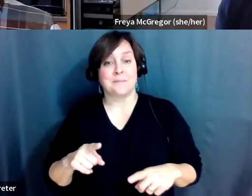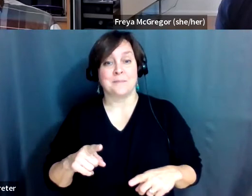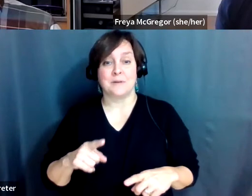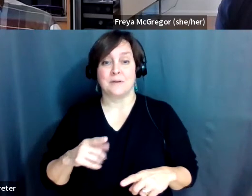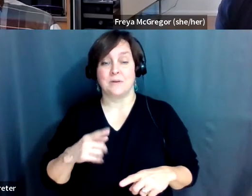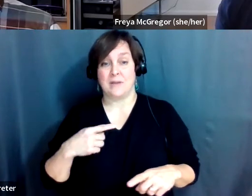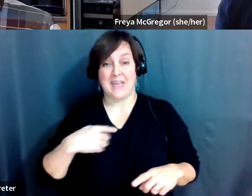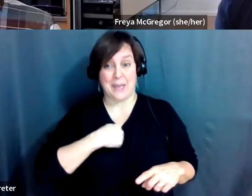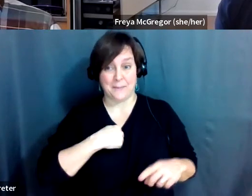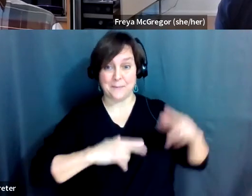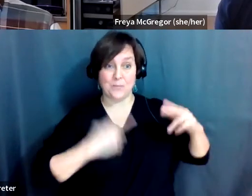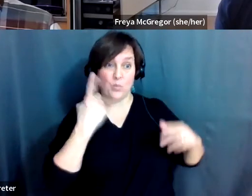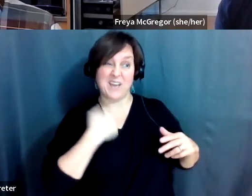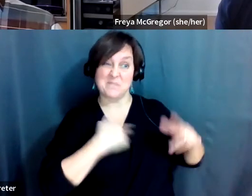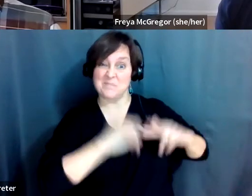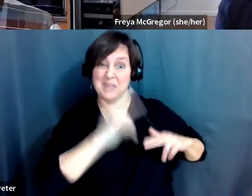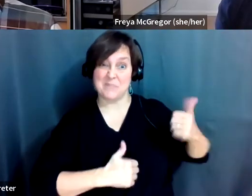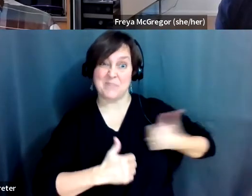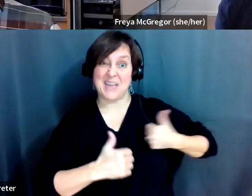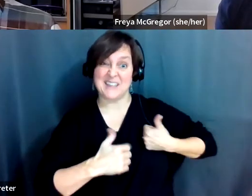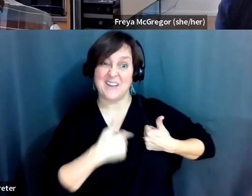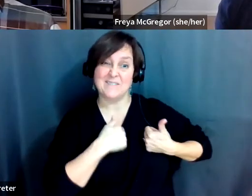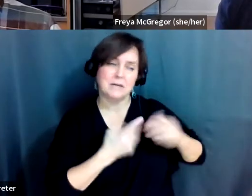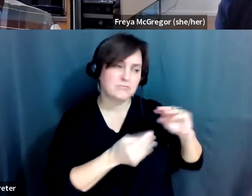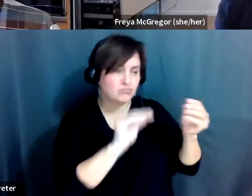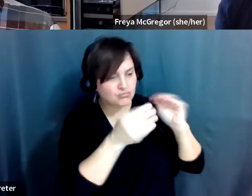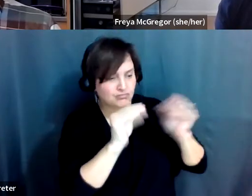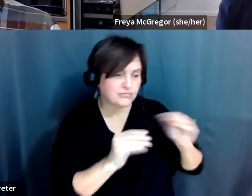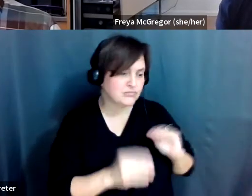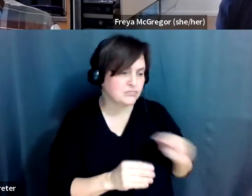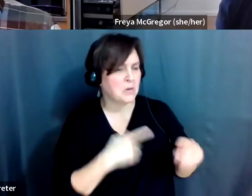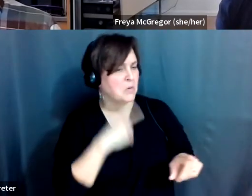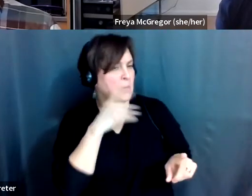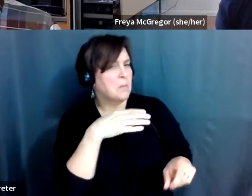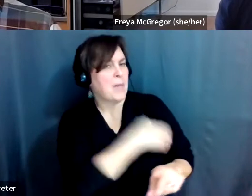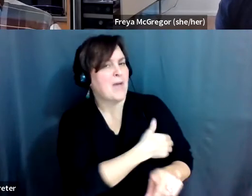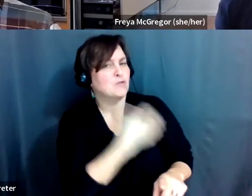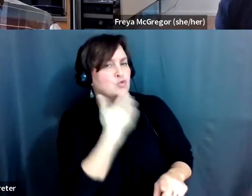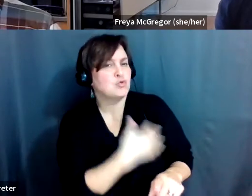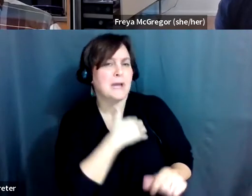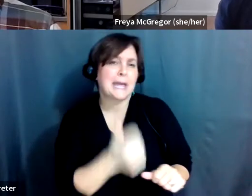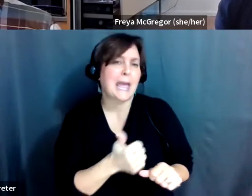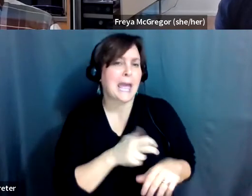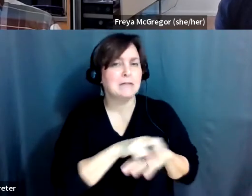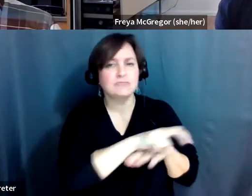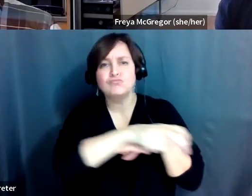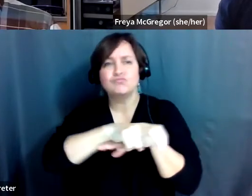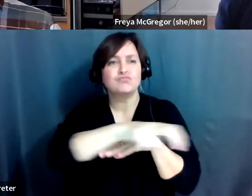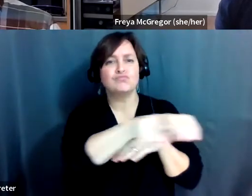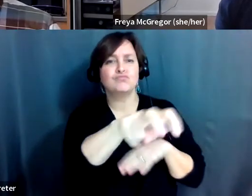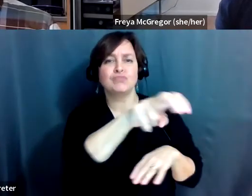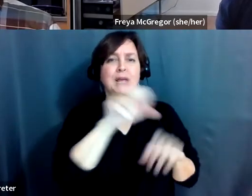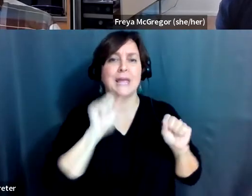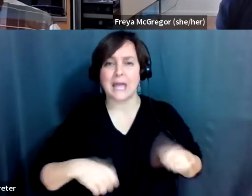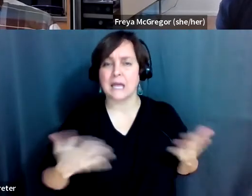built. I thought, oh, it's a fairly powerful chair I can get around. The reality is,